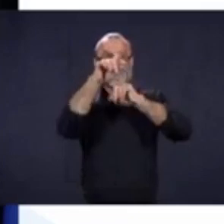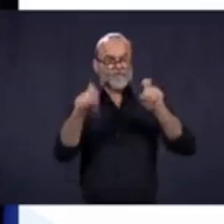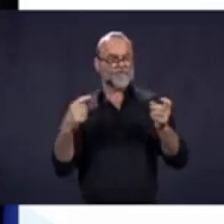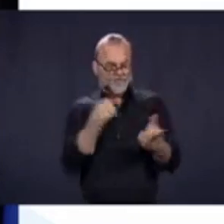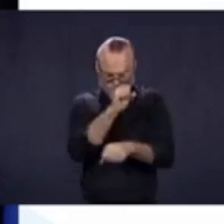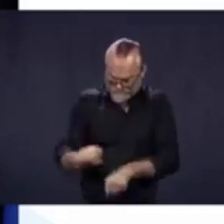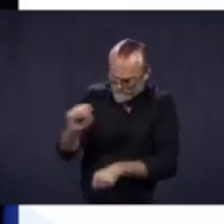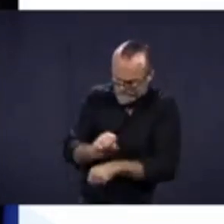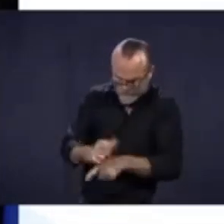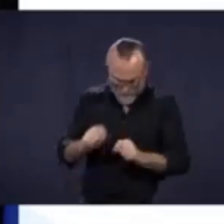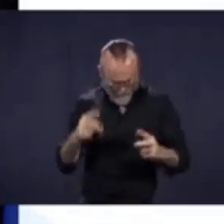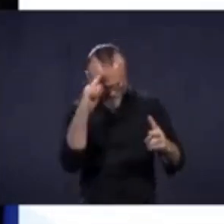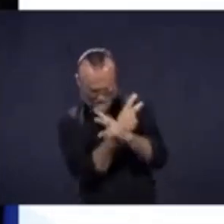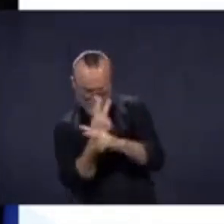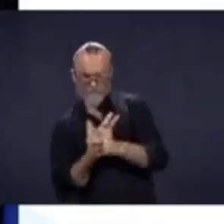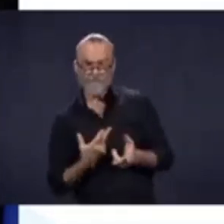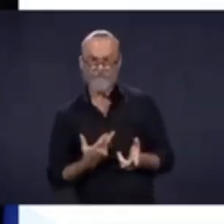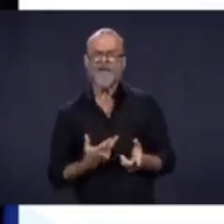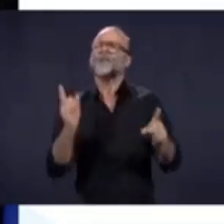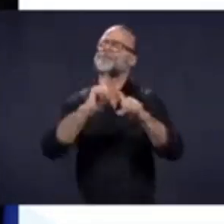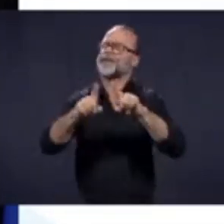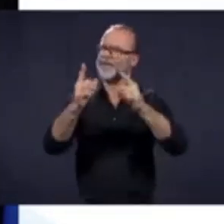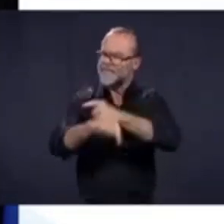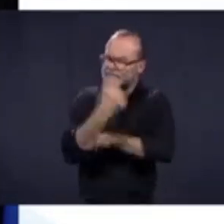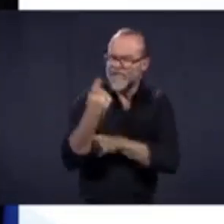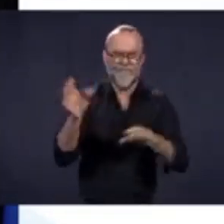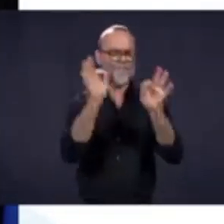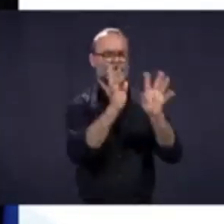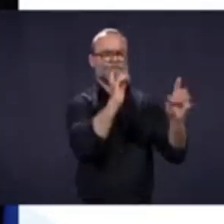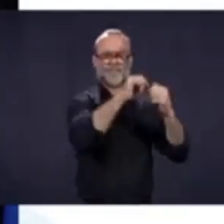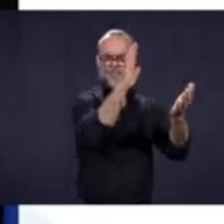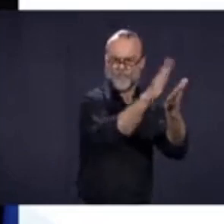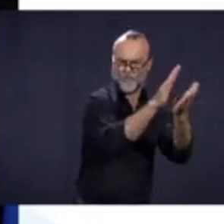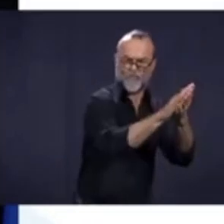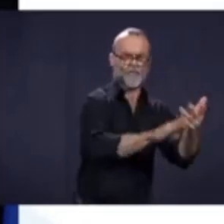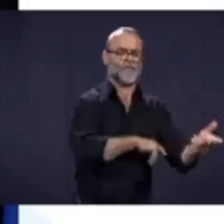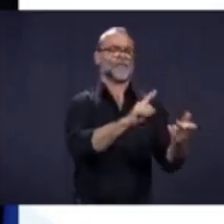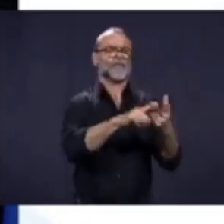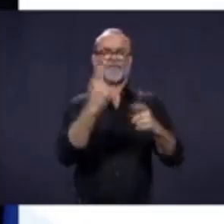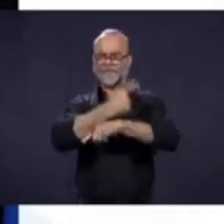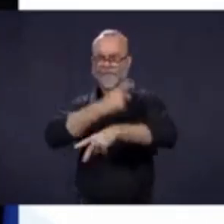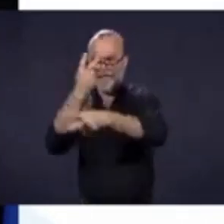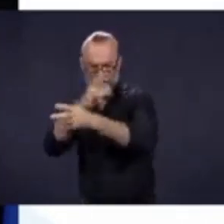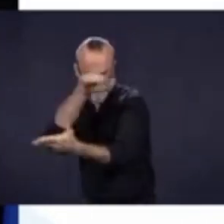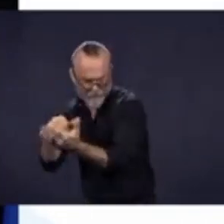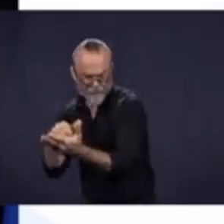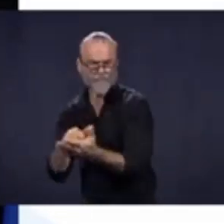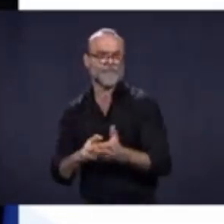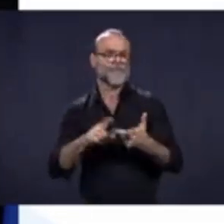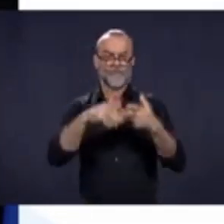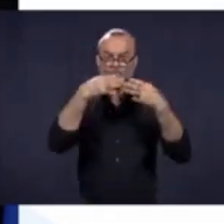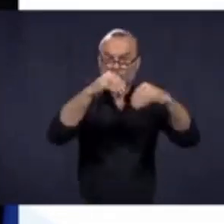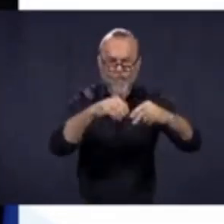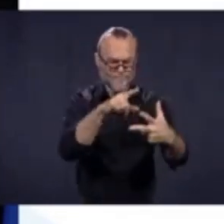I think it was important first to talk about schools and daycare centers and retail